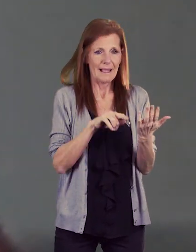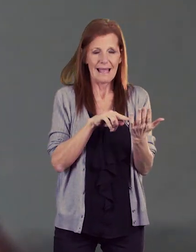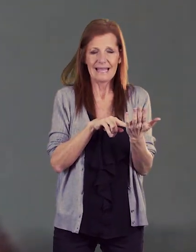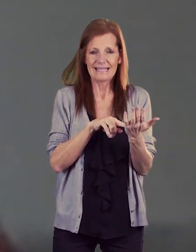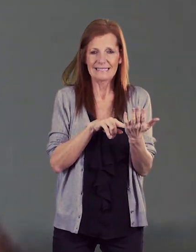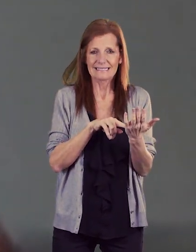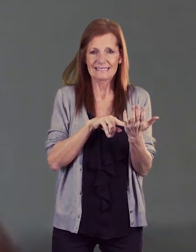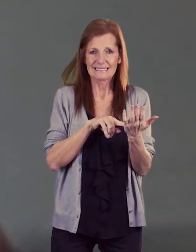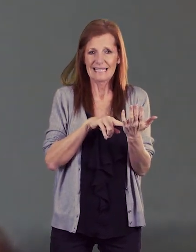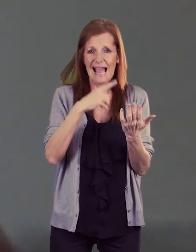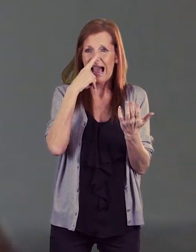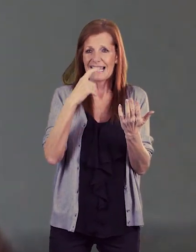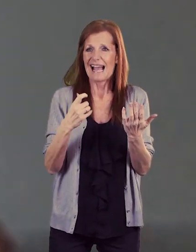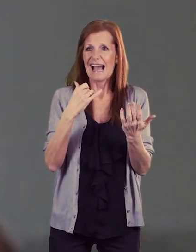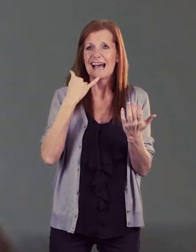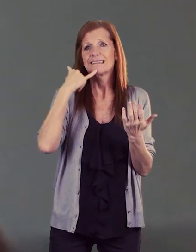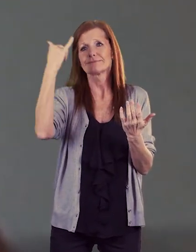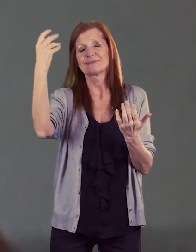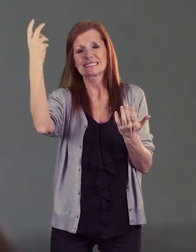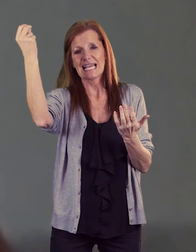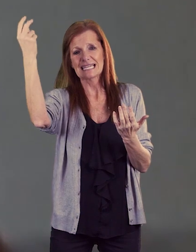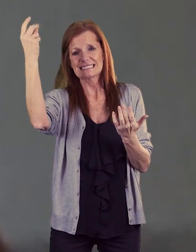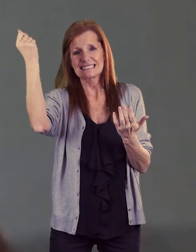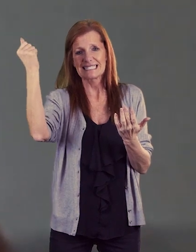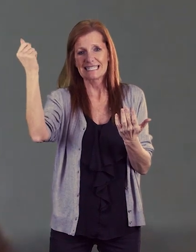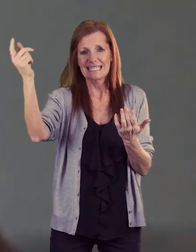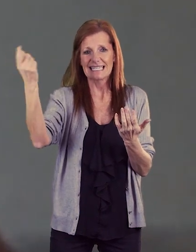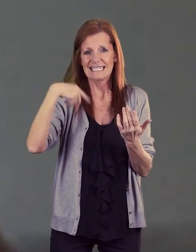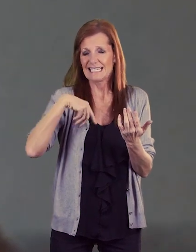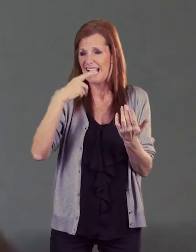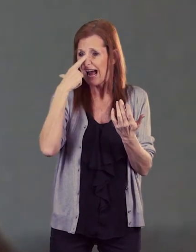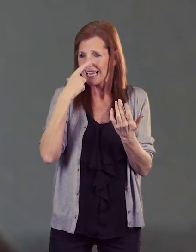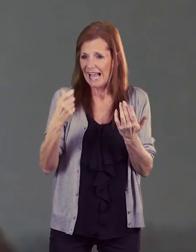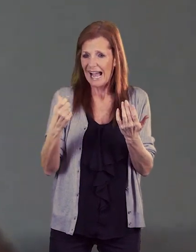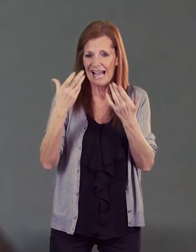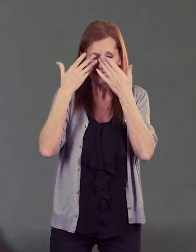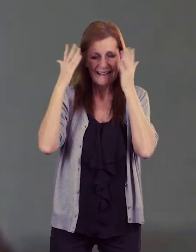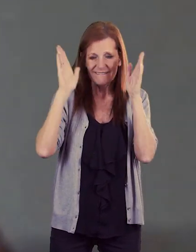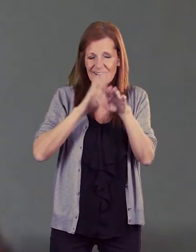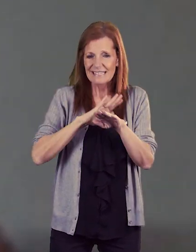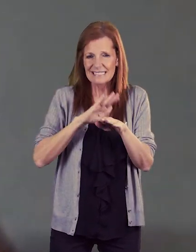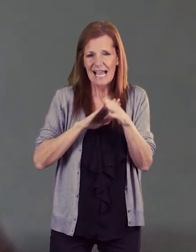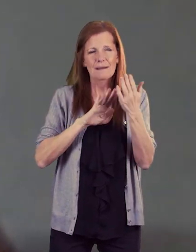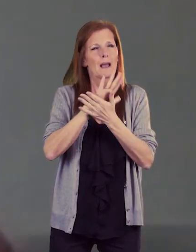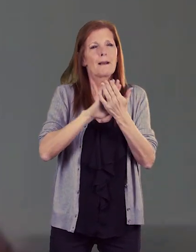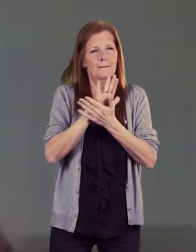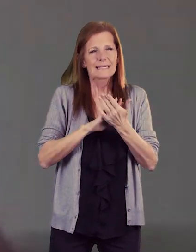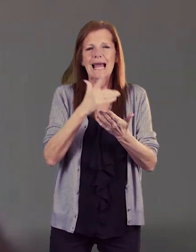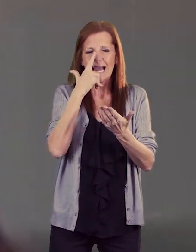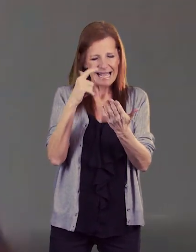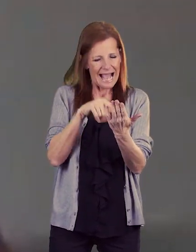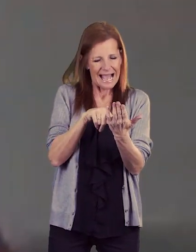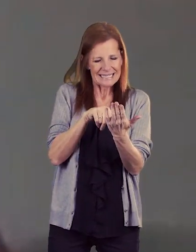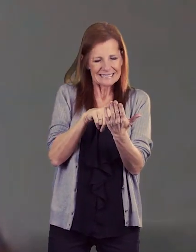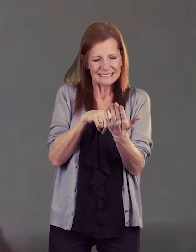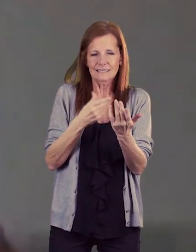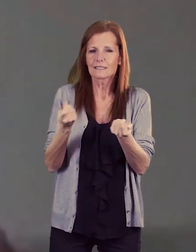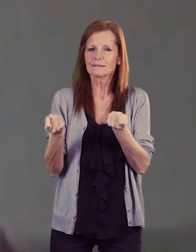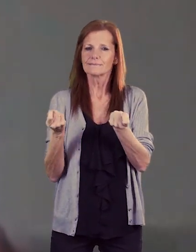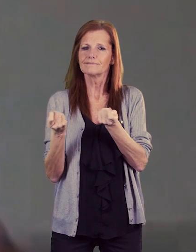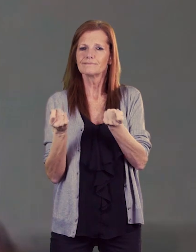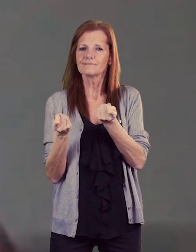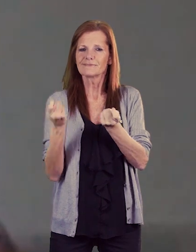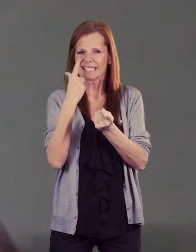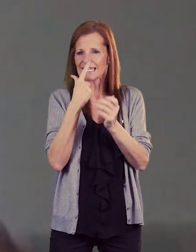know where I am I can always win a taxi I can always do a FaceTime call it allows you to push your barriers push your boundaries sorry